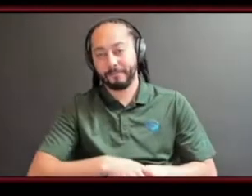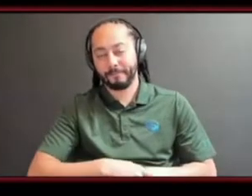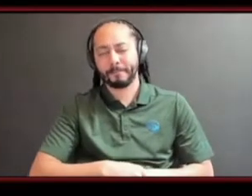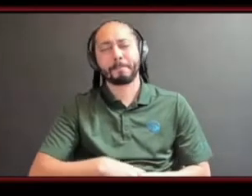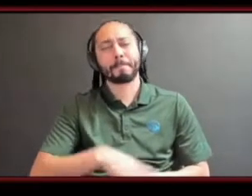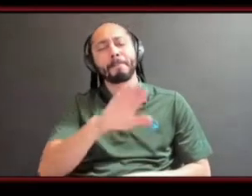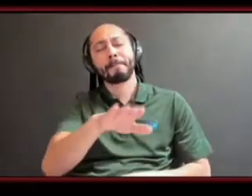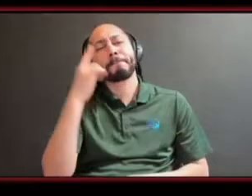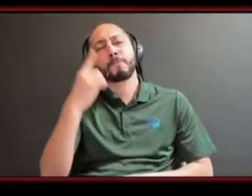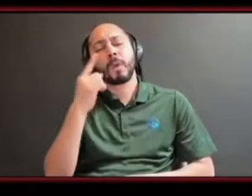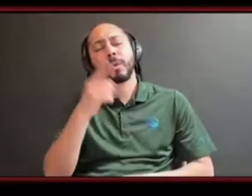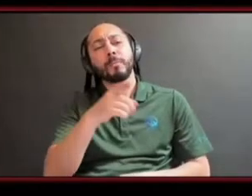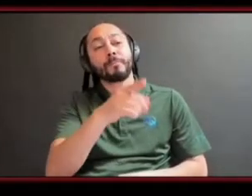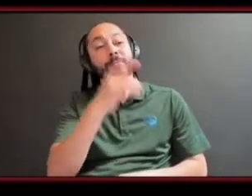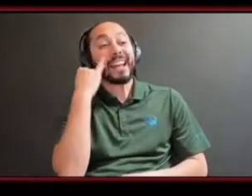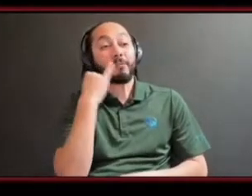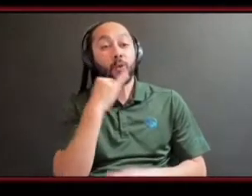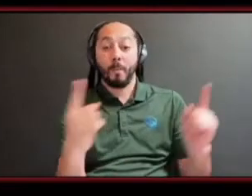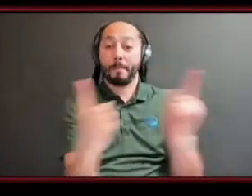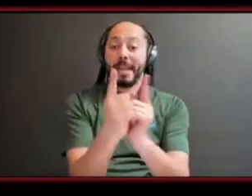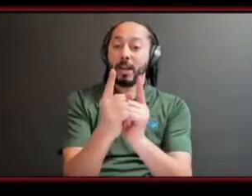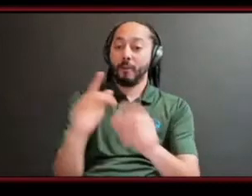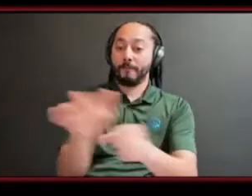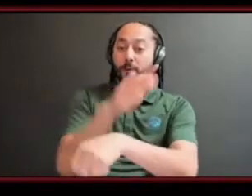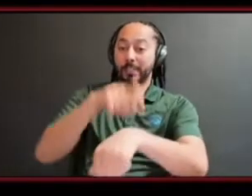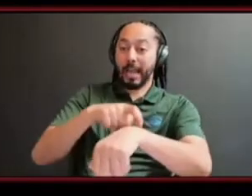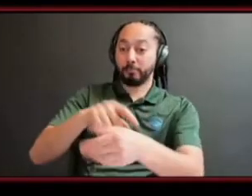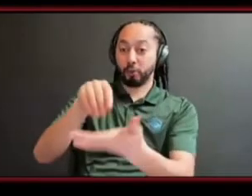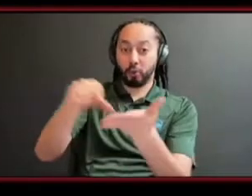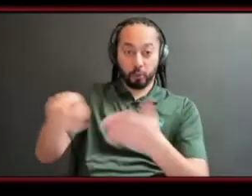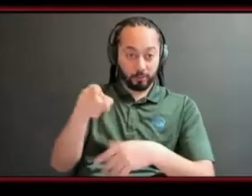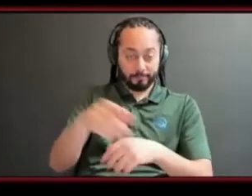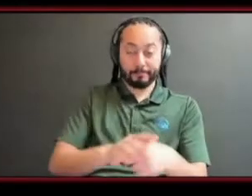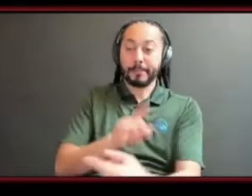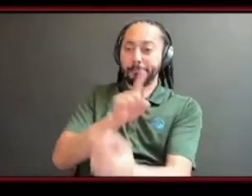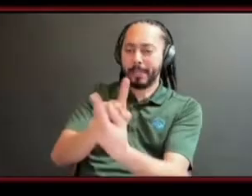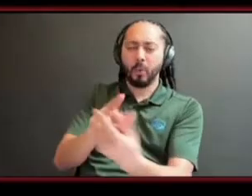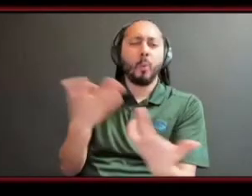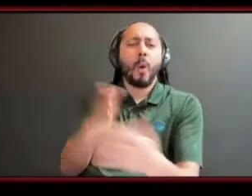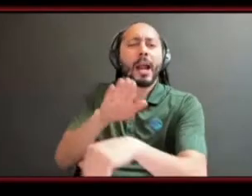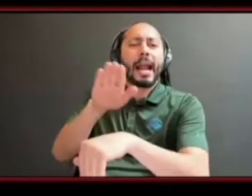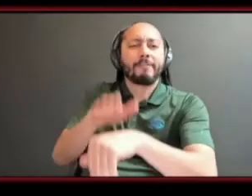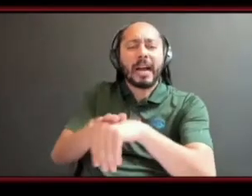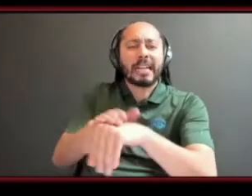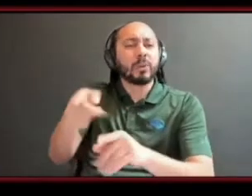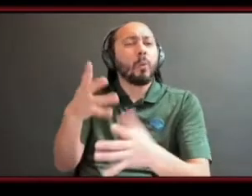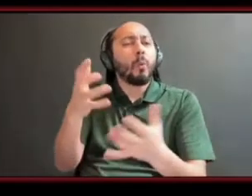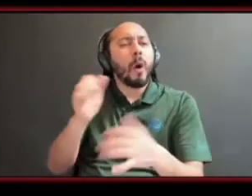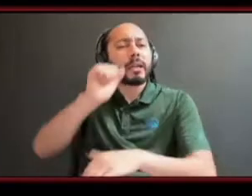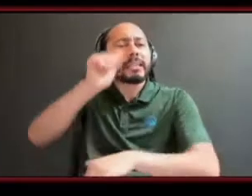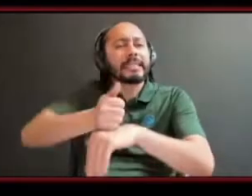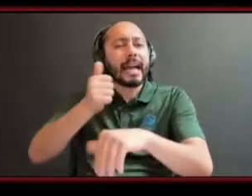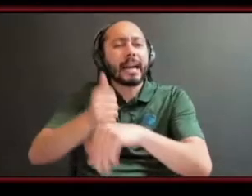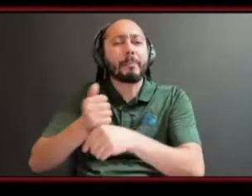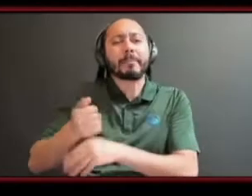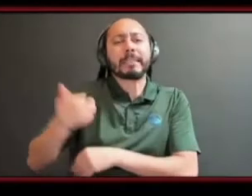full-time student who's looking to start a side hustle but maybe not having the necessary time they'd like to work on it